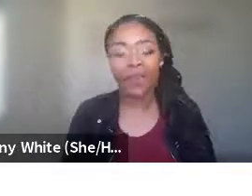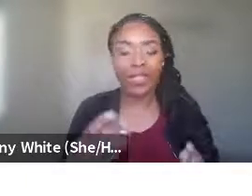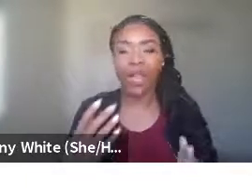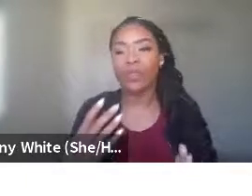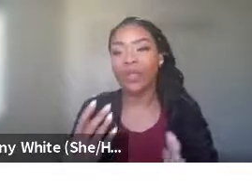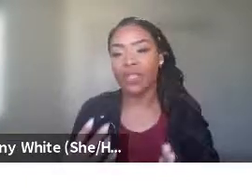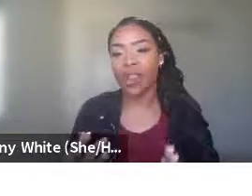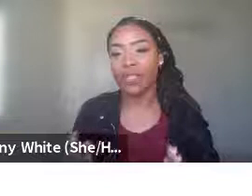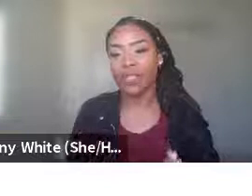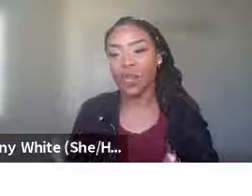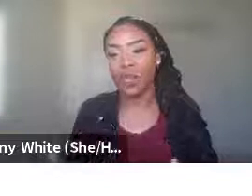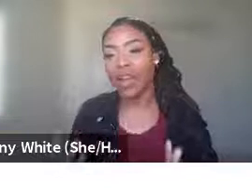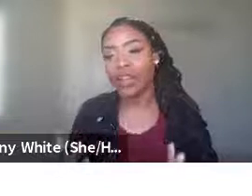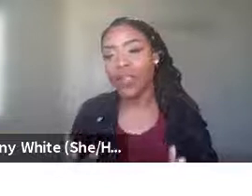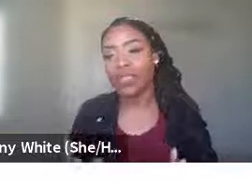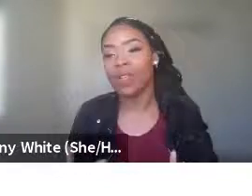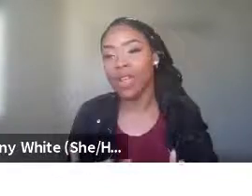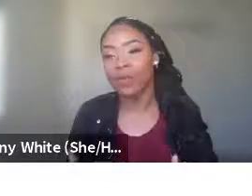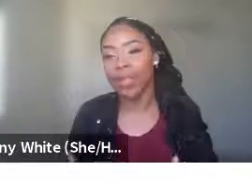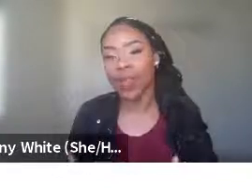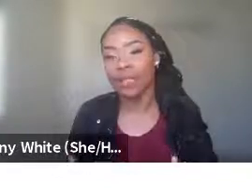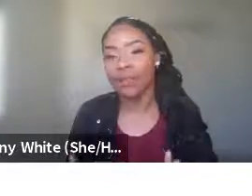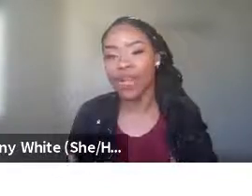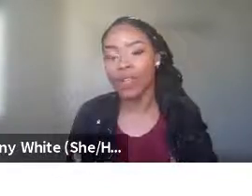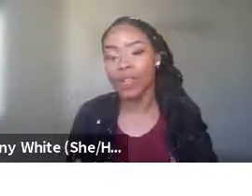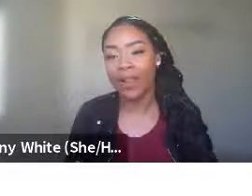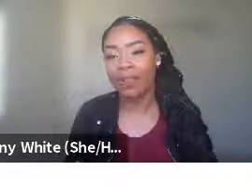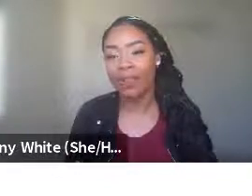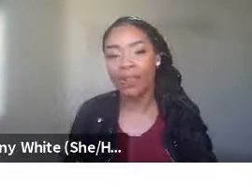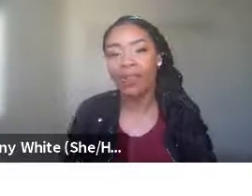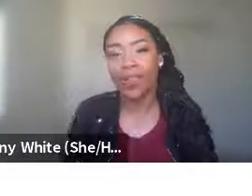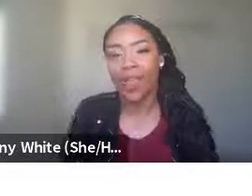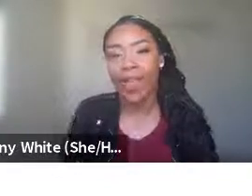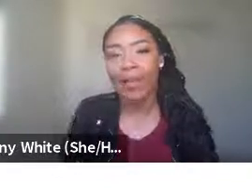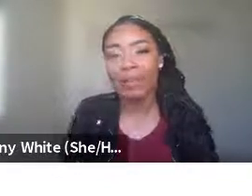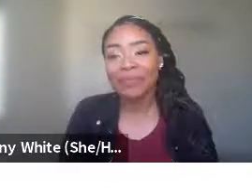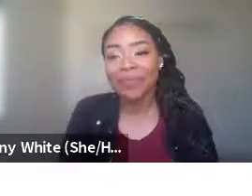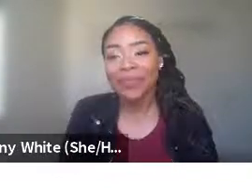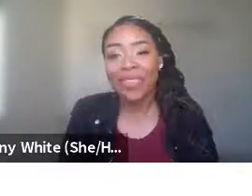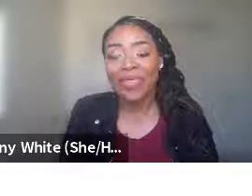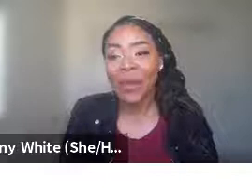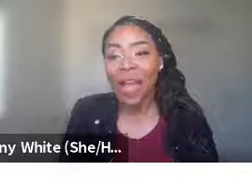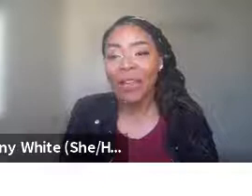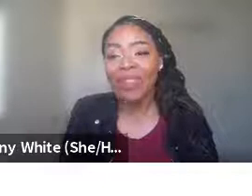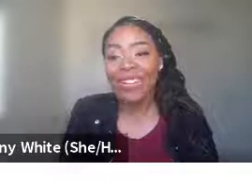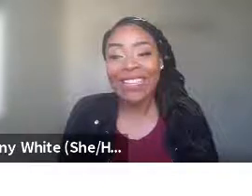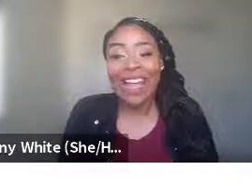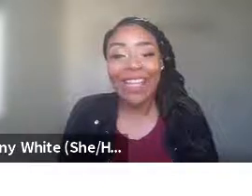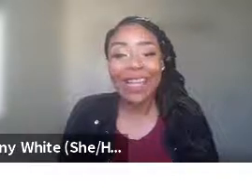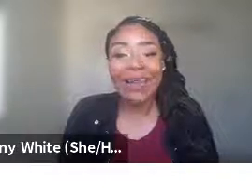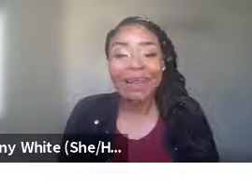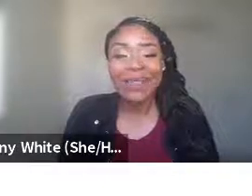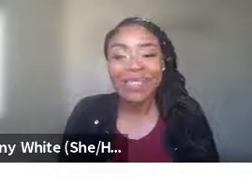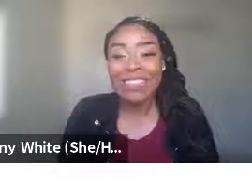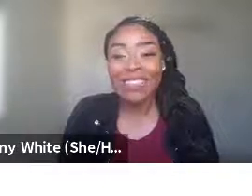And I just I'm so sorry to the interpreter. I just realized I'm talking really fast. I'm going to try to slow down. And so I really